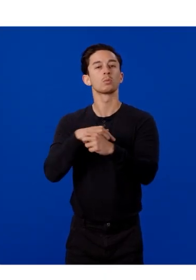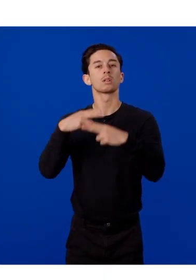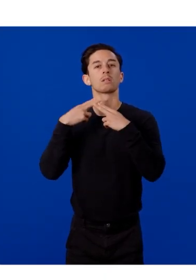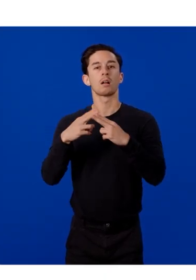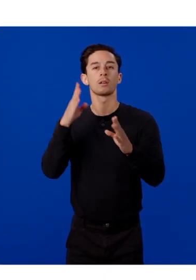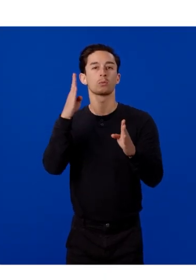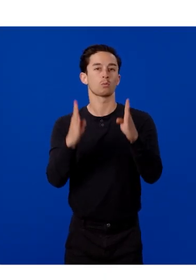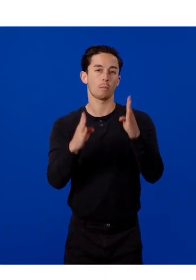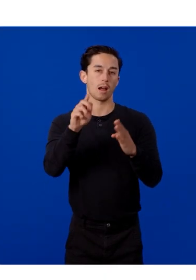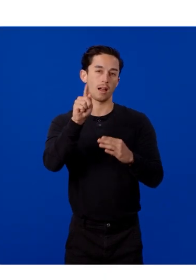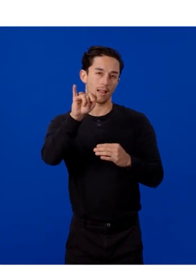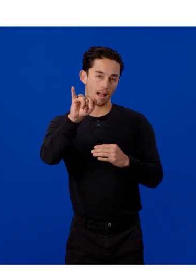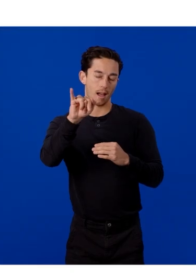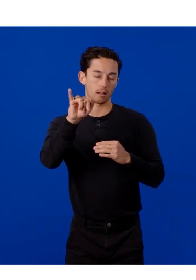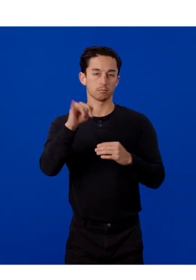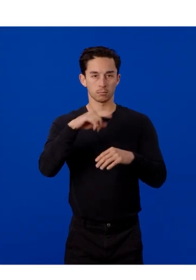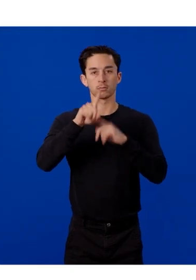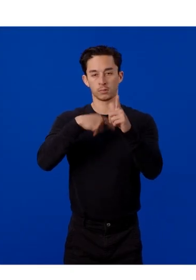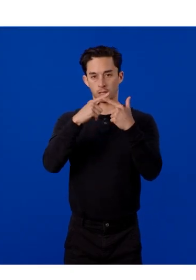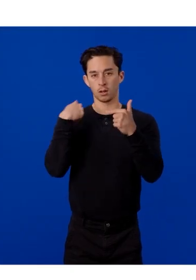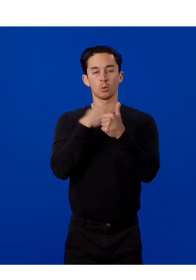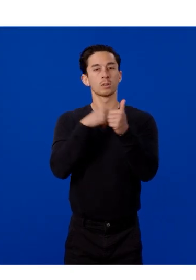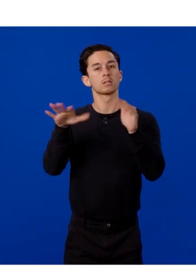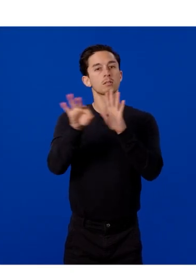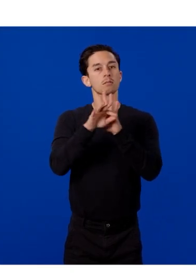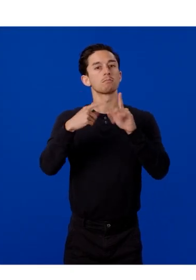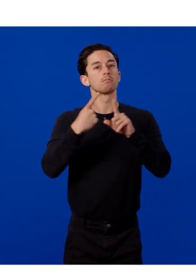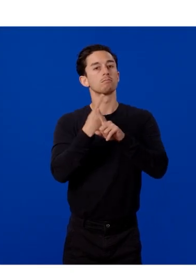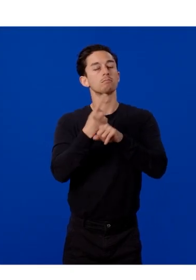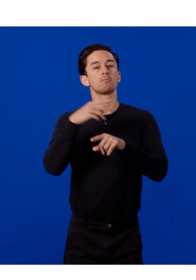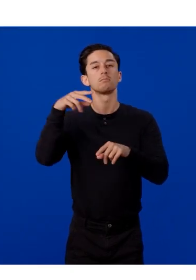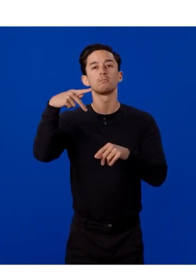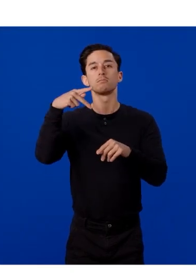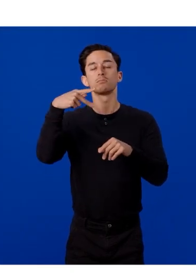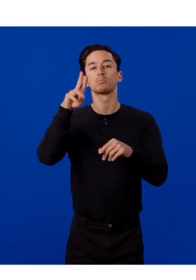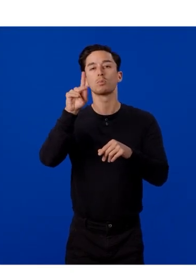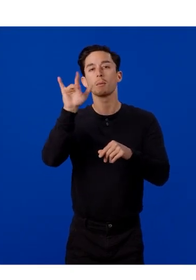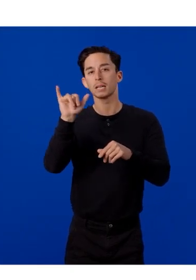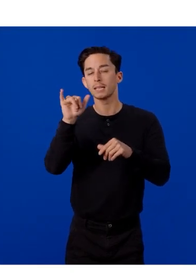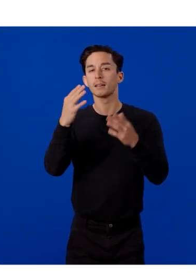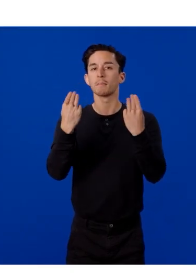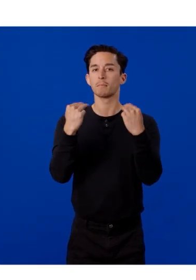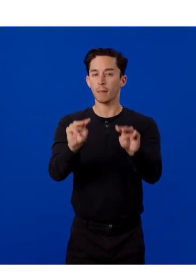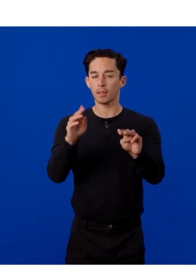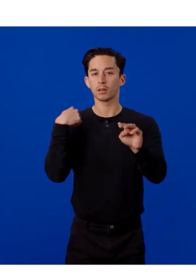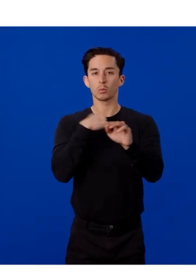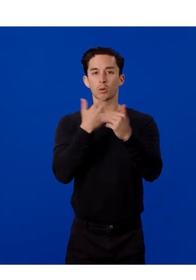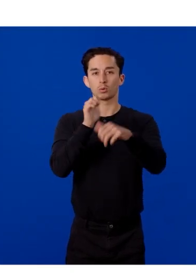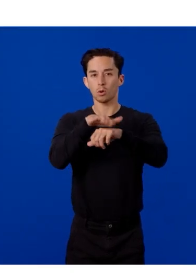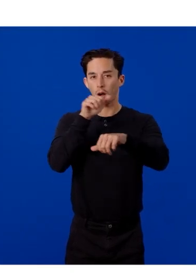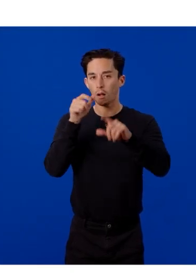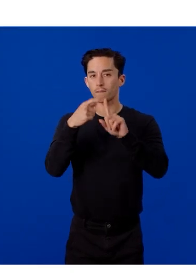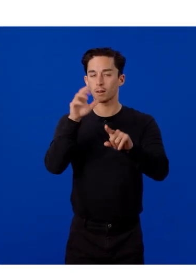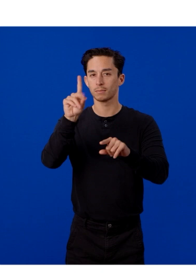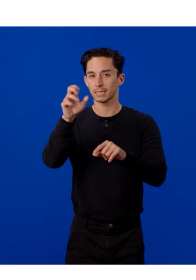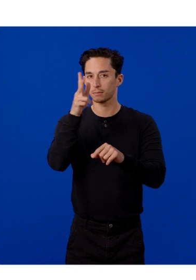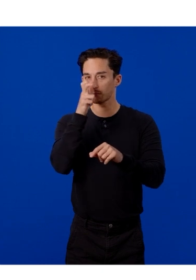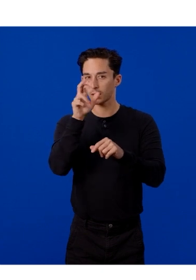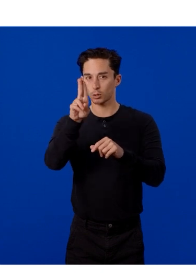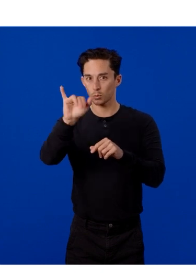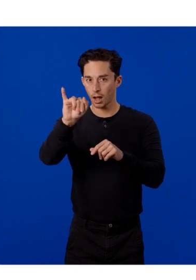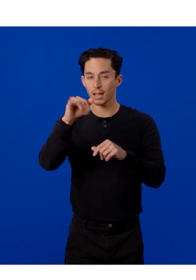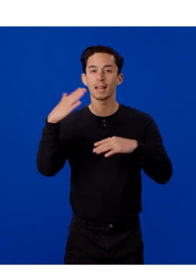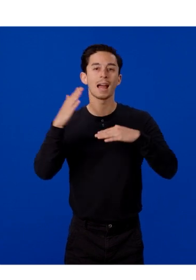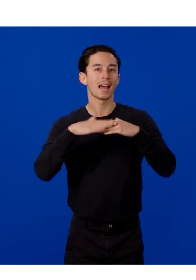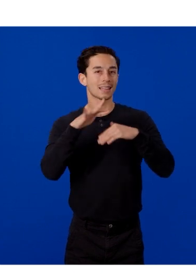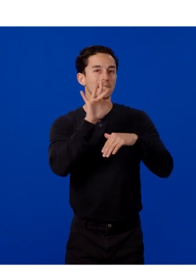Robot AI. Then we can select the properties and methods we want to call from the Debug UI. I will need to at least call a